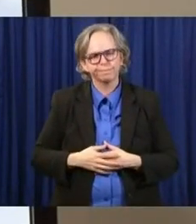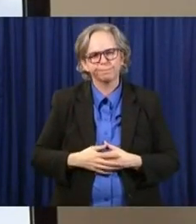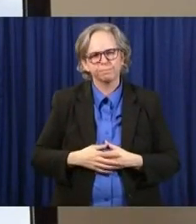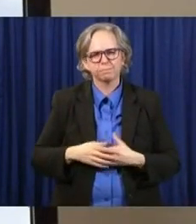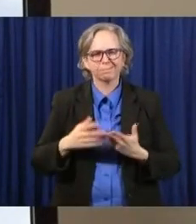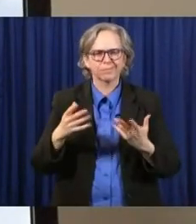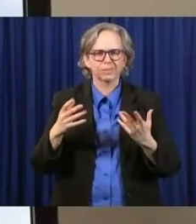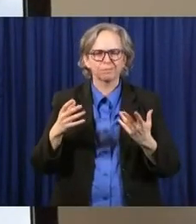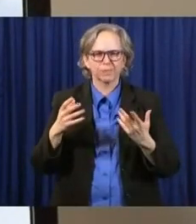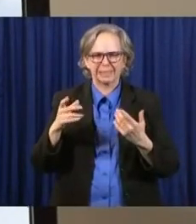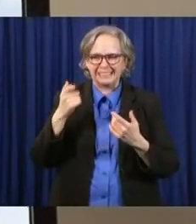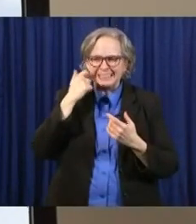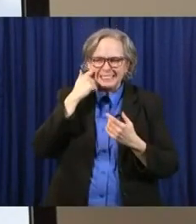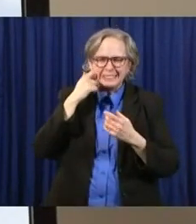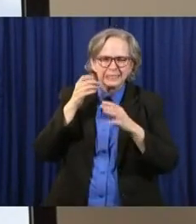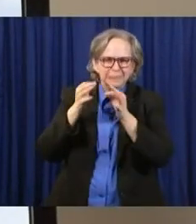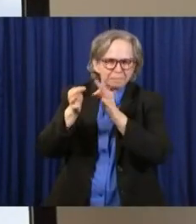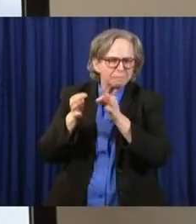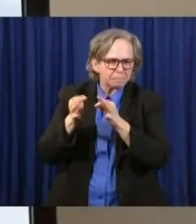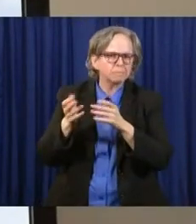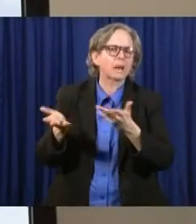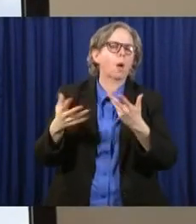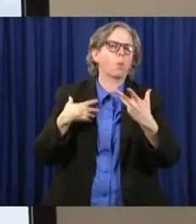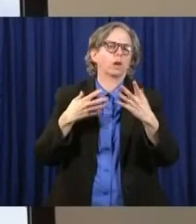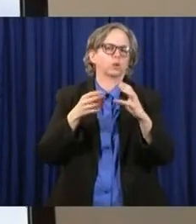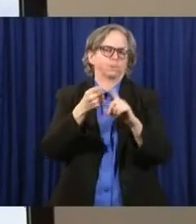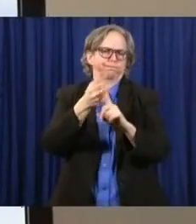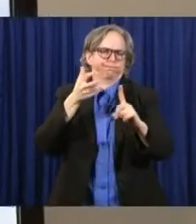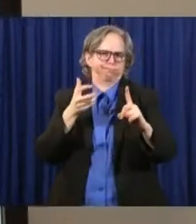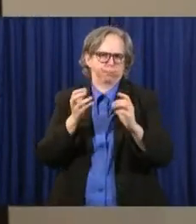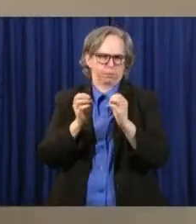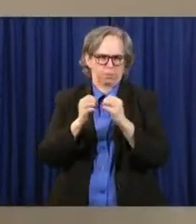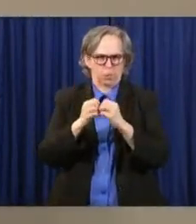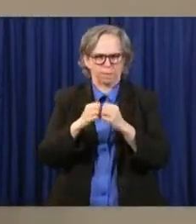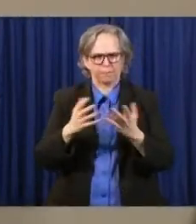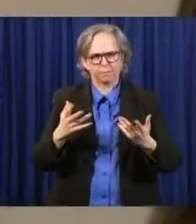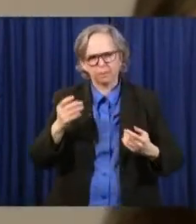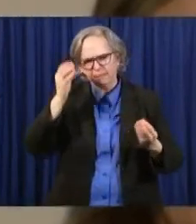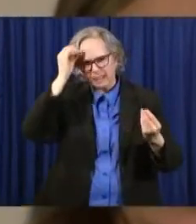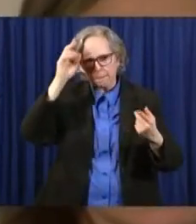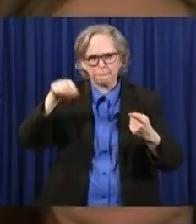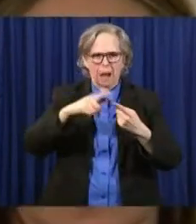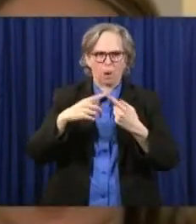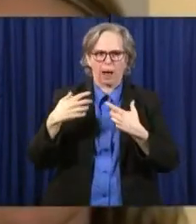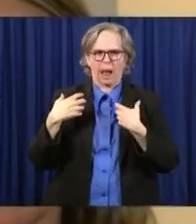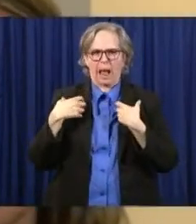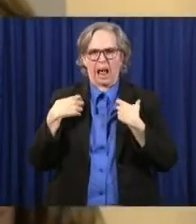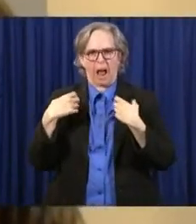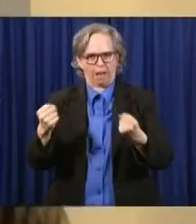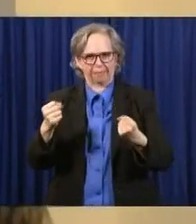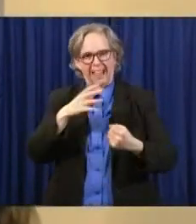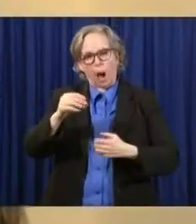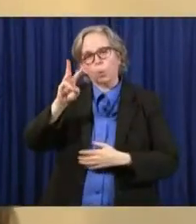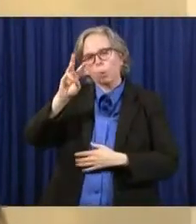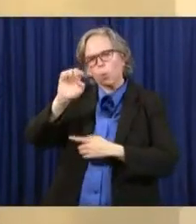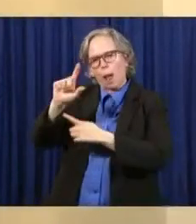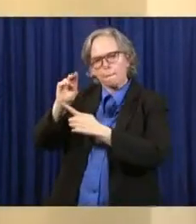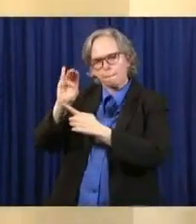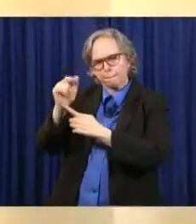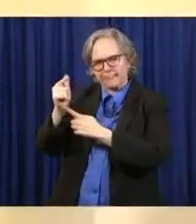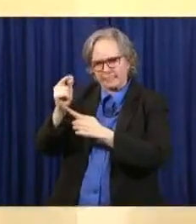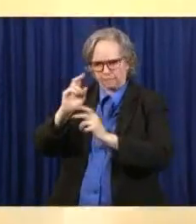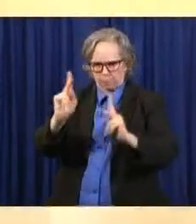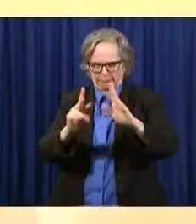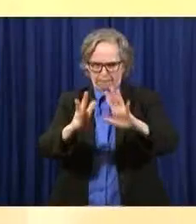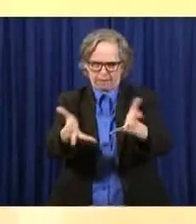is... When I look at the health and well-being of Ohioans, I am thinking about each and every